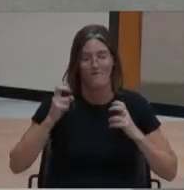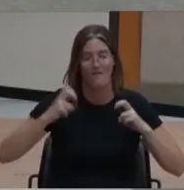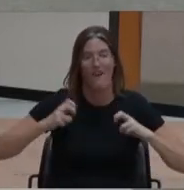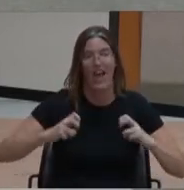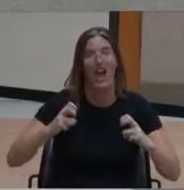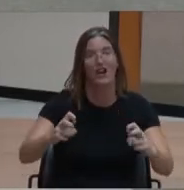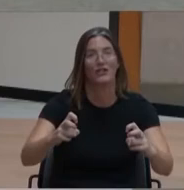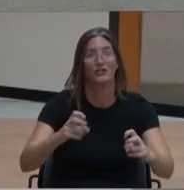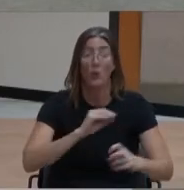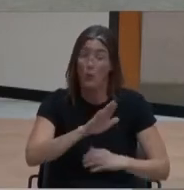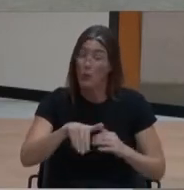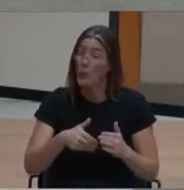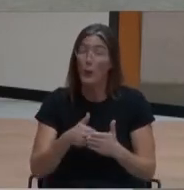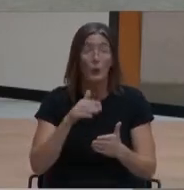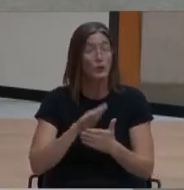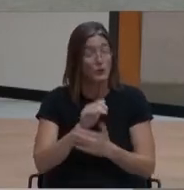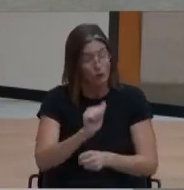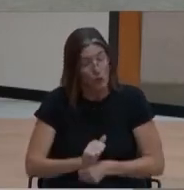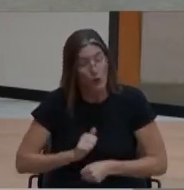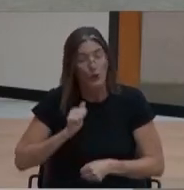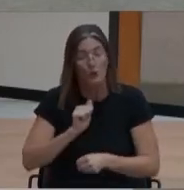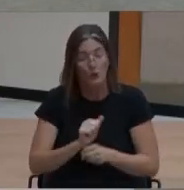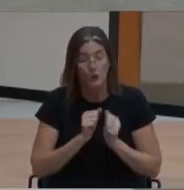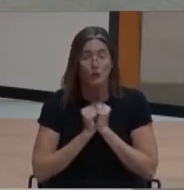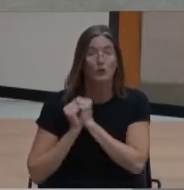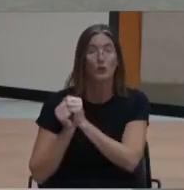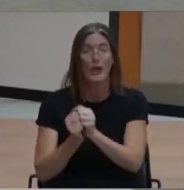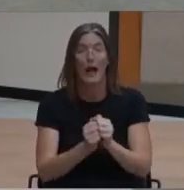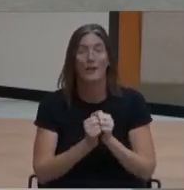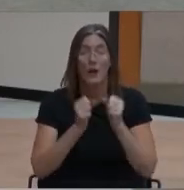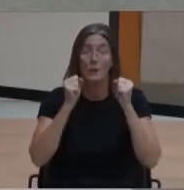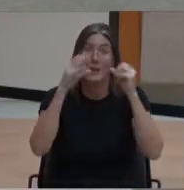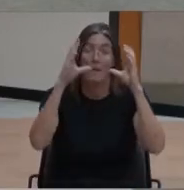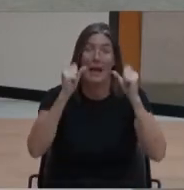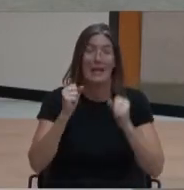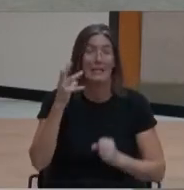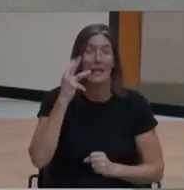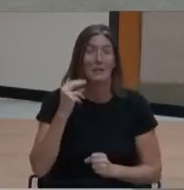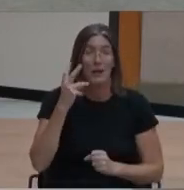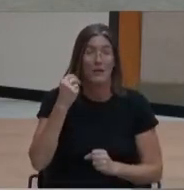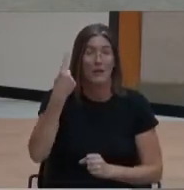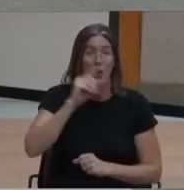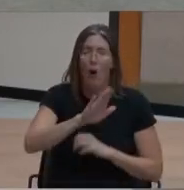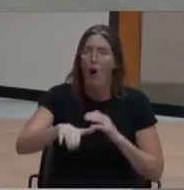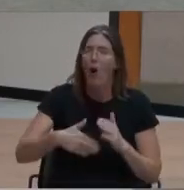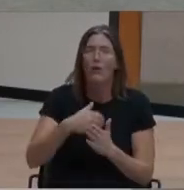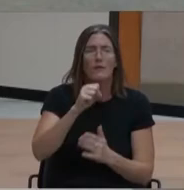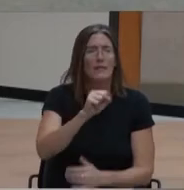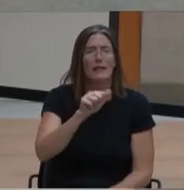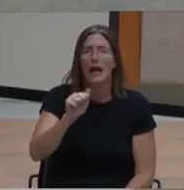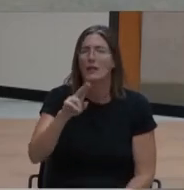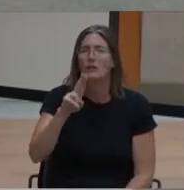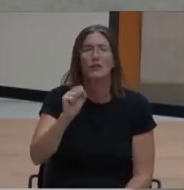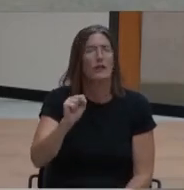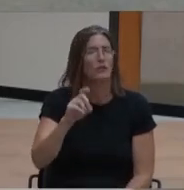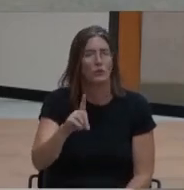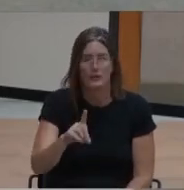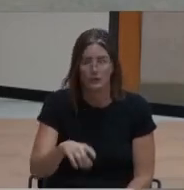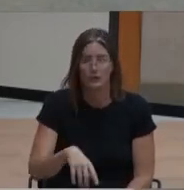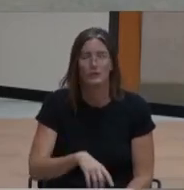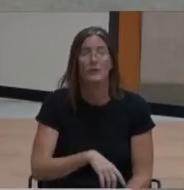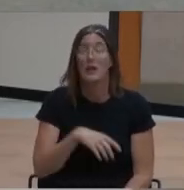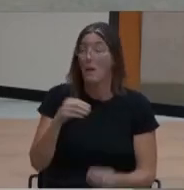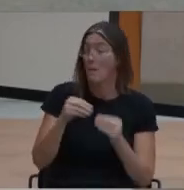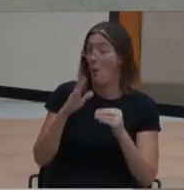school worked together to help and organize an amazing experience for the SAUSD community. We had over 75 colleges